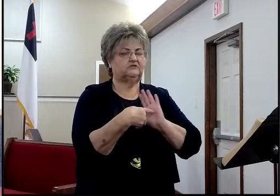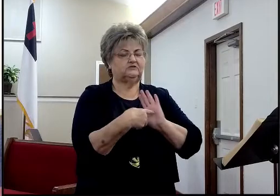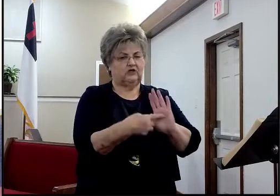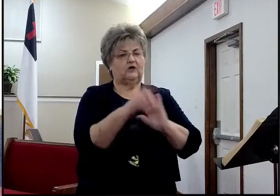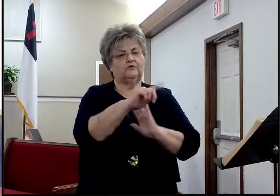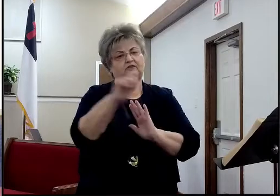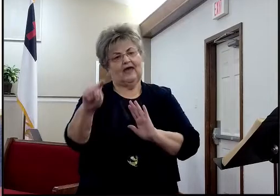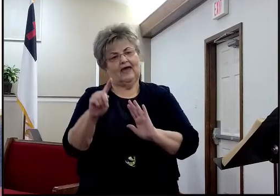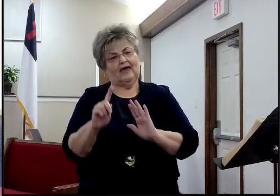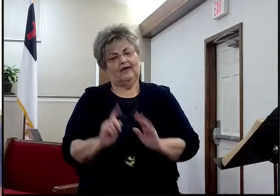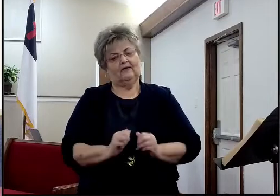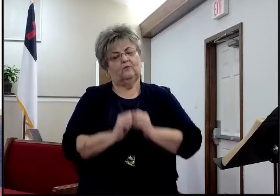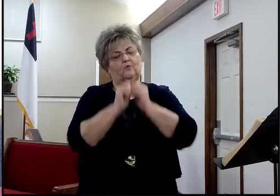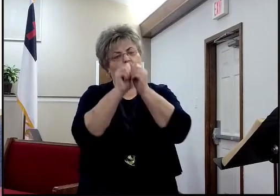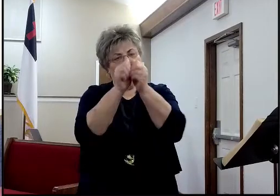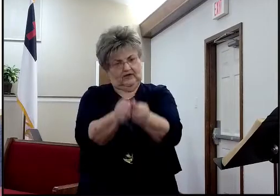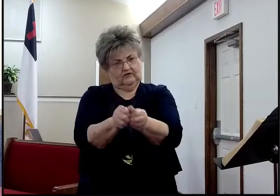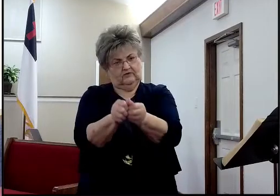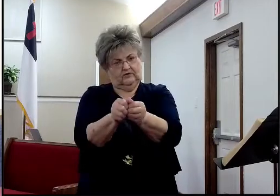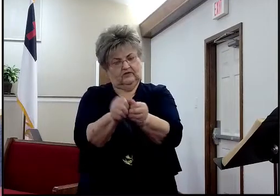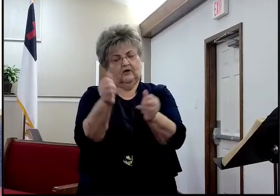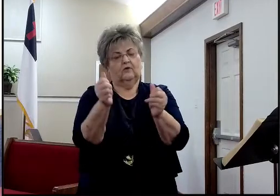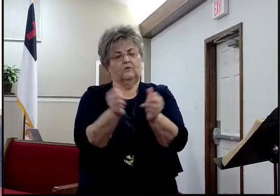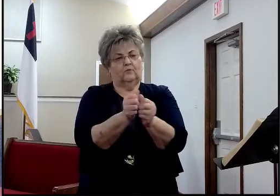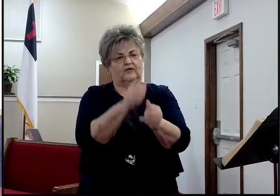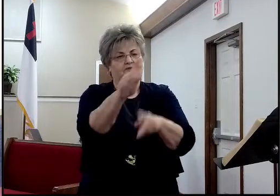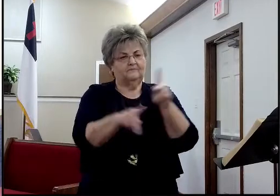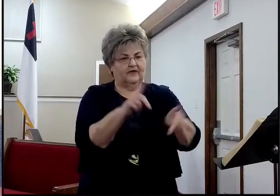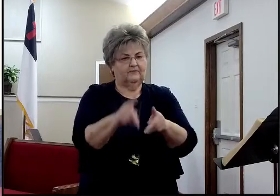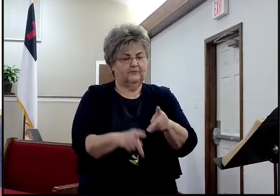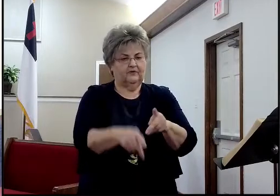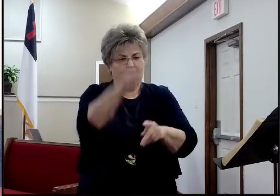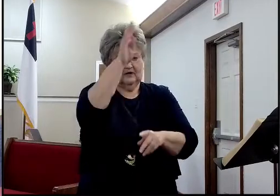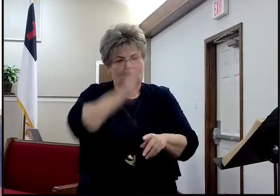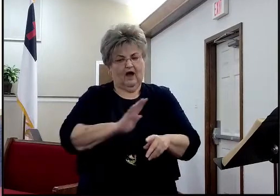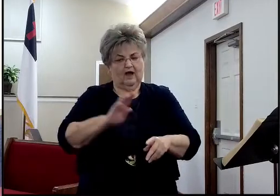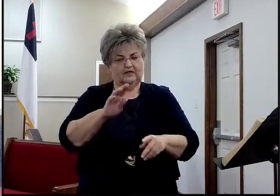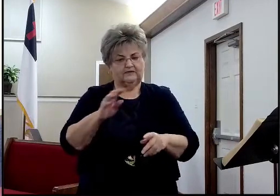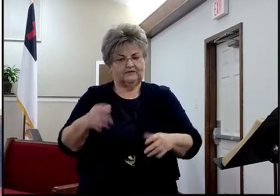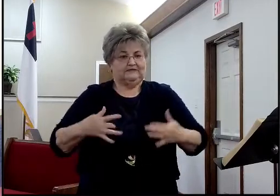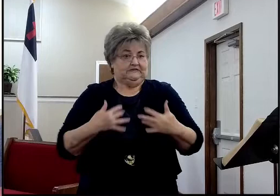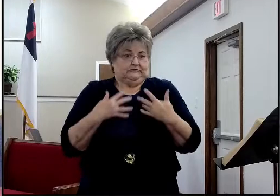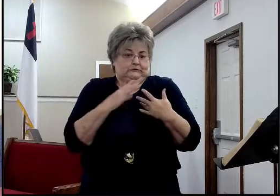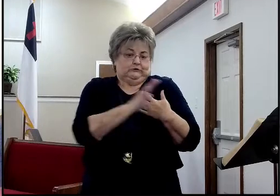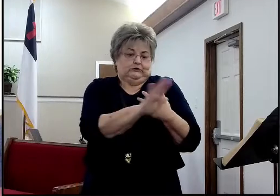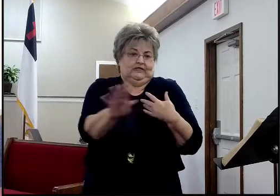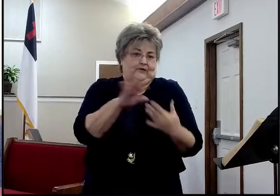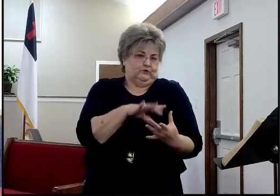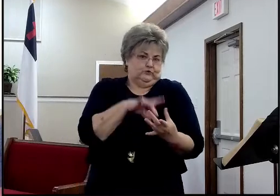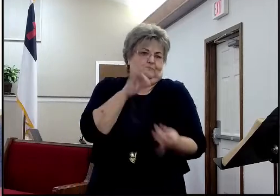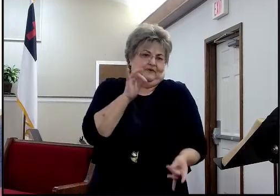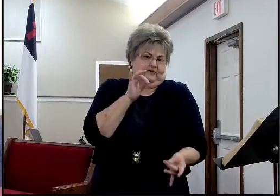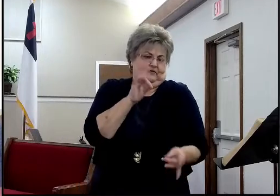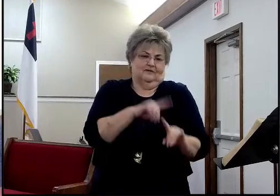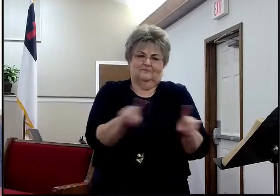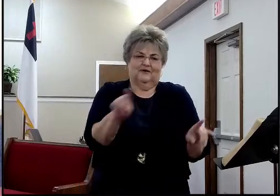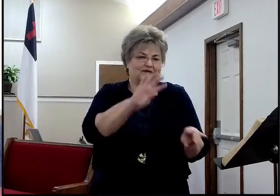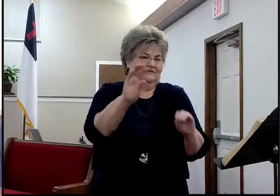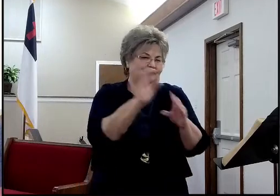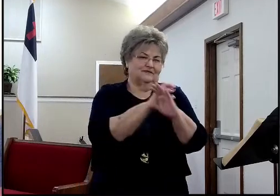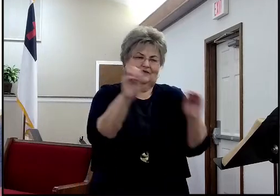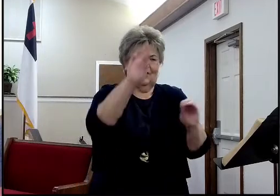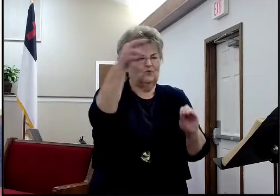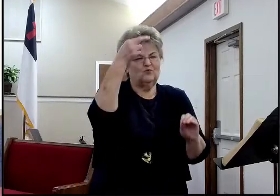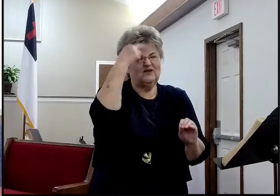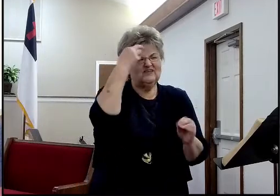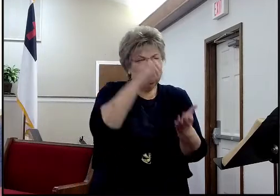they went together, with all those, whose spirit God had stirred, up. But there's no reason, to record them, because they're not relevant, to what God's trying,